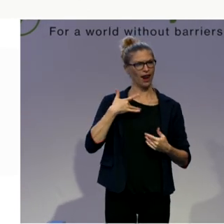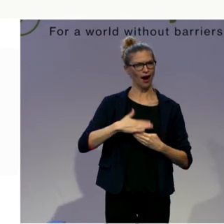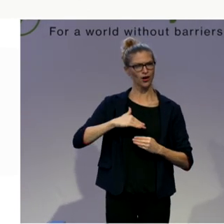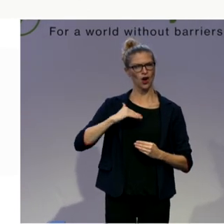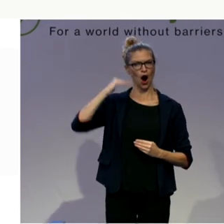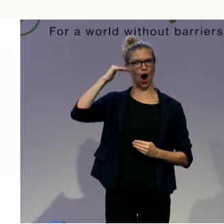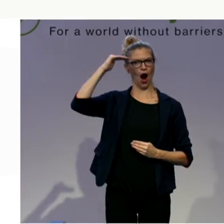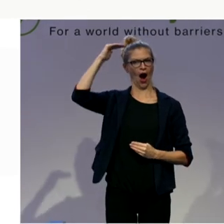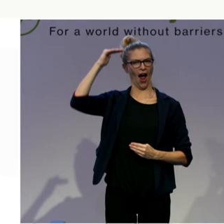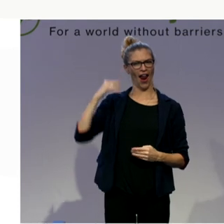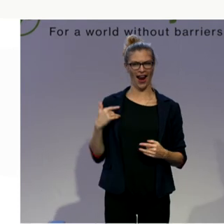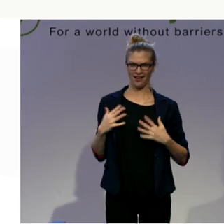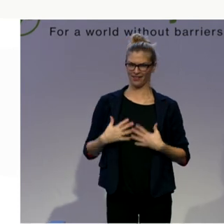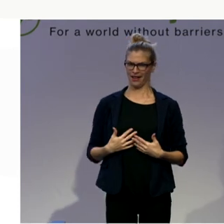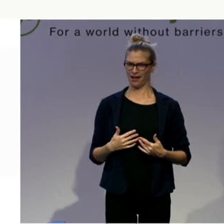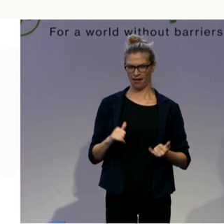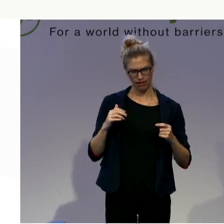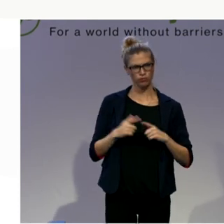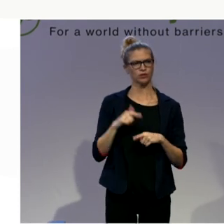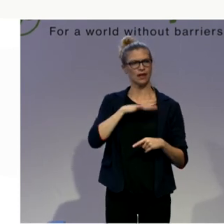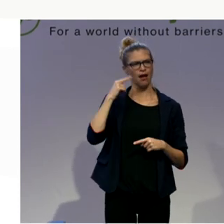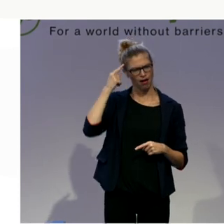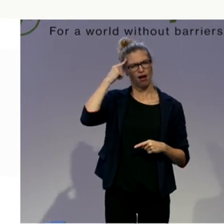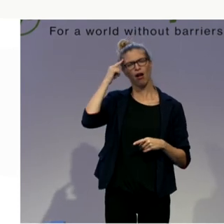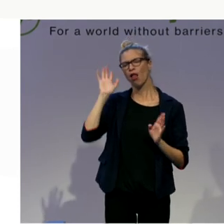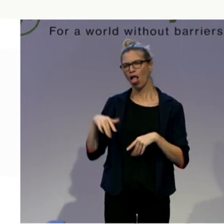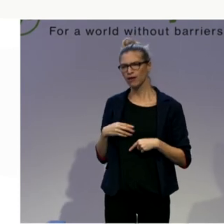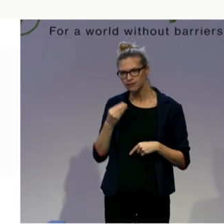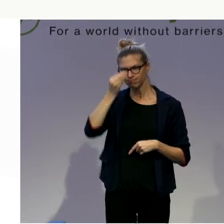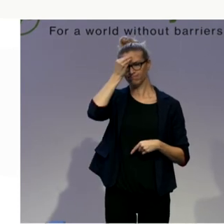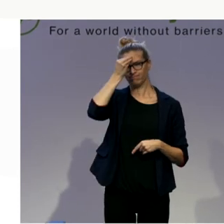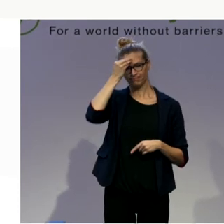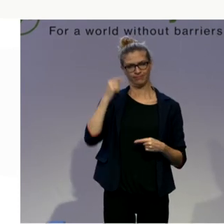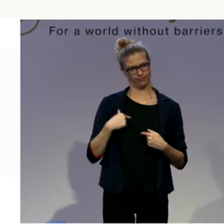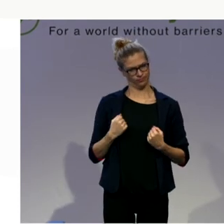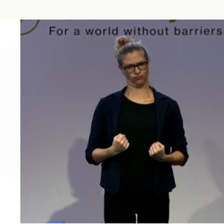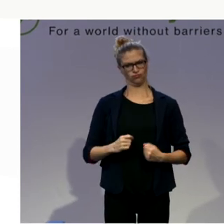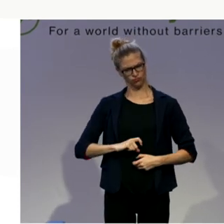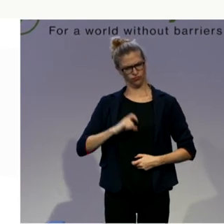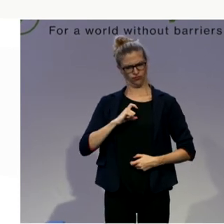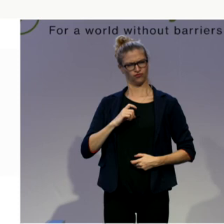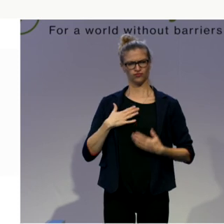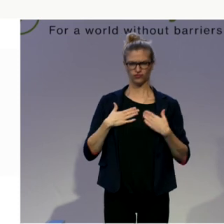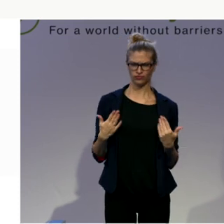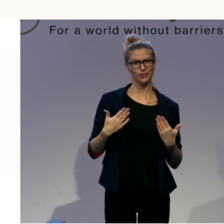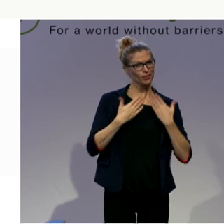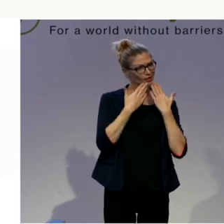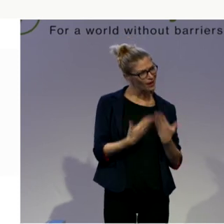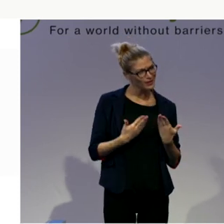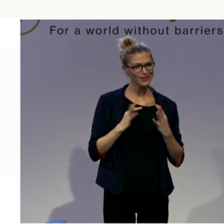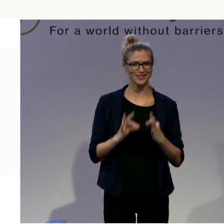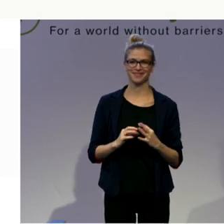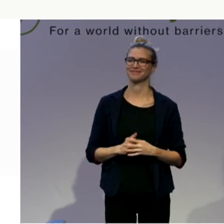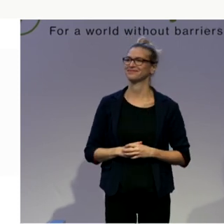is about feeling confident when we sit taller and we stand taller. So thank you so very much. You're welcome.